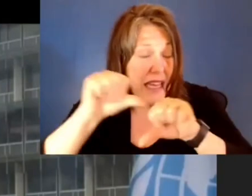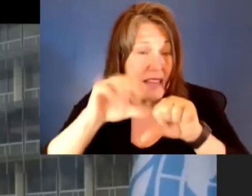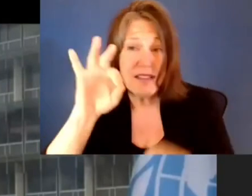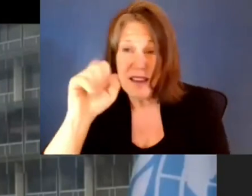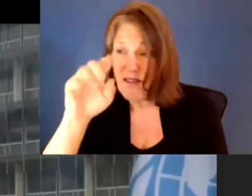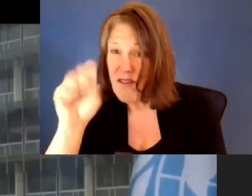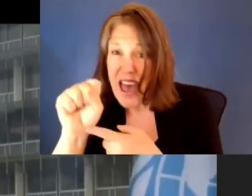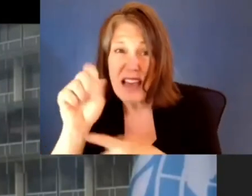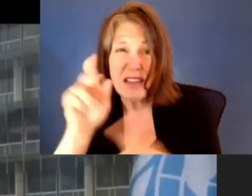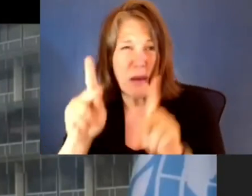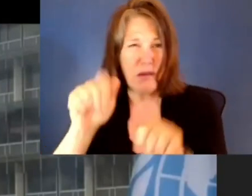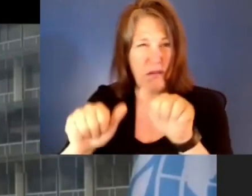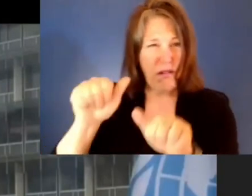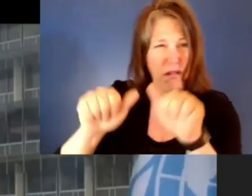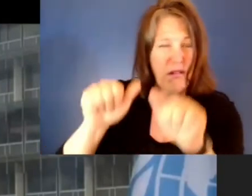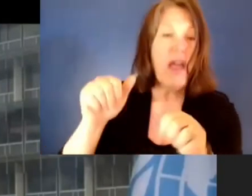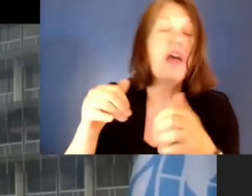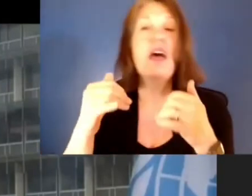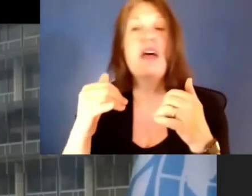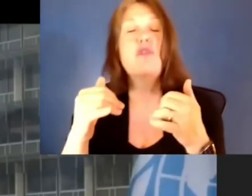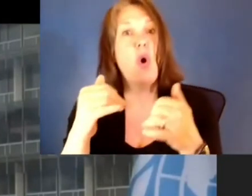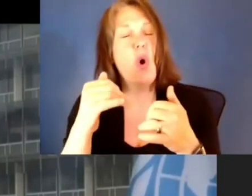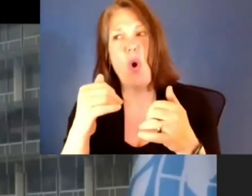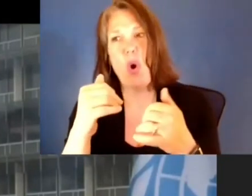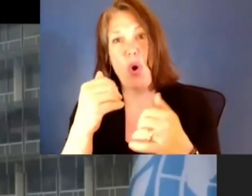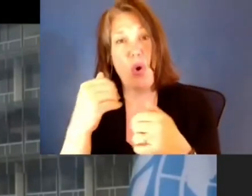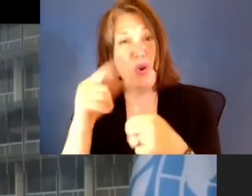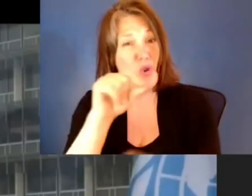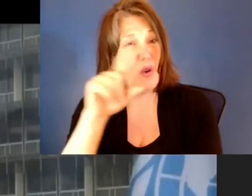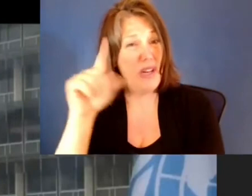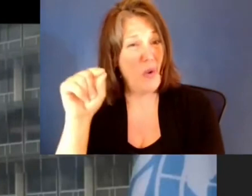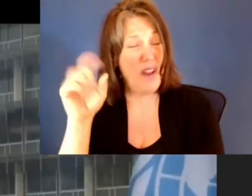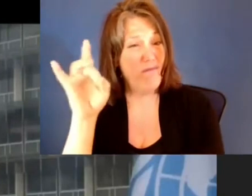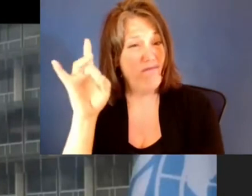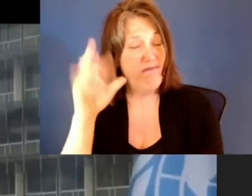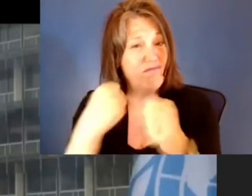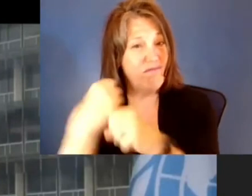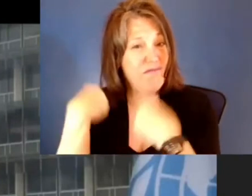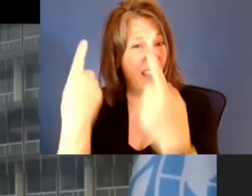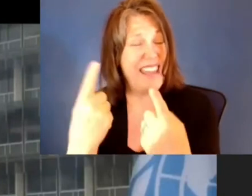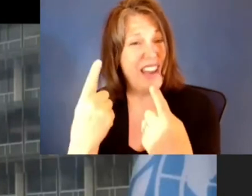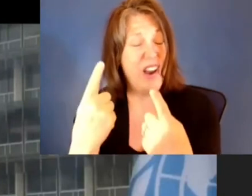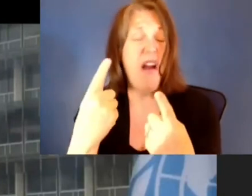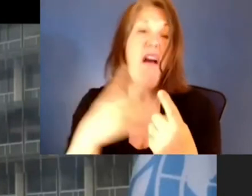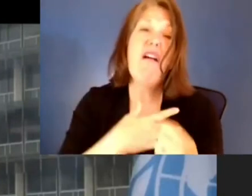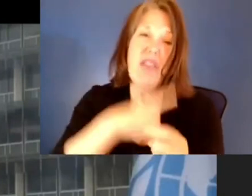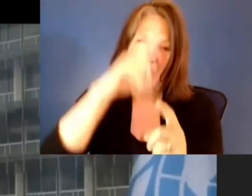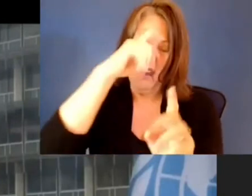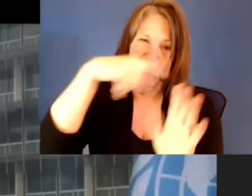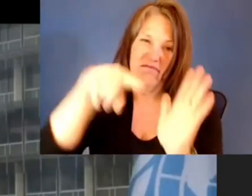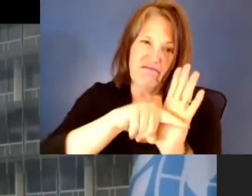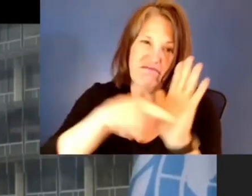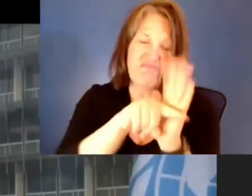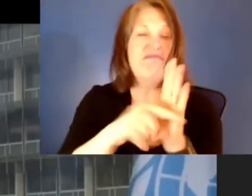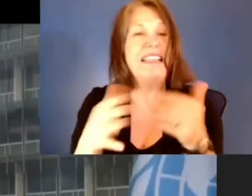After a year as difficult as 2020, being pessimistic would be easy. But 2021 gives us many